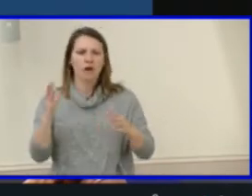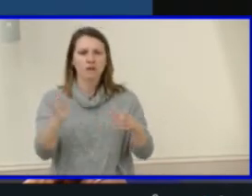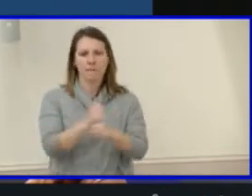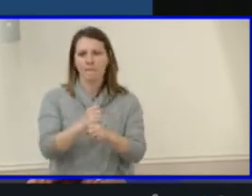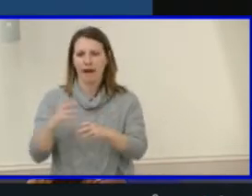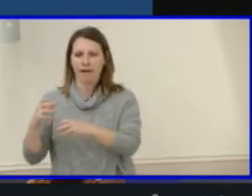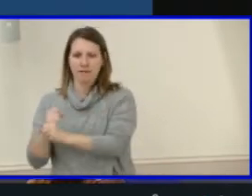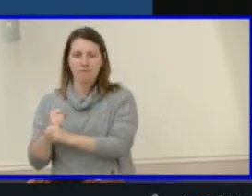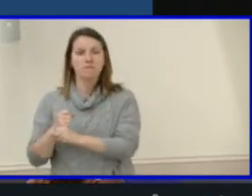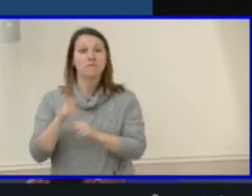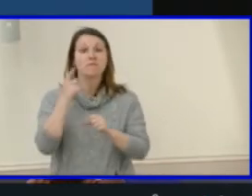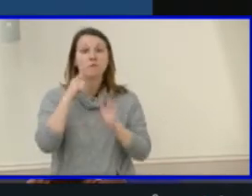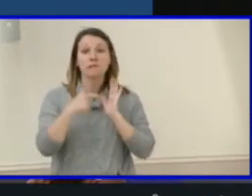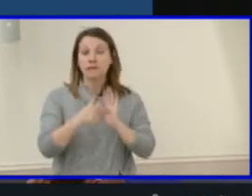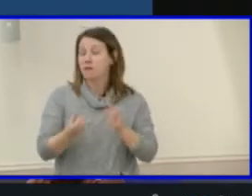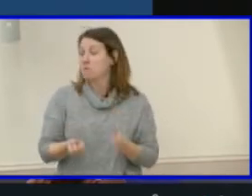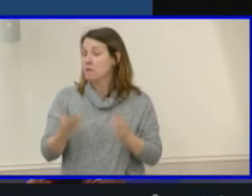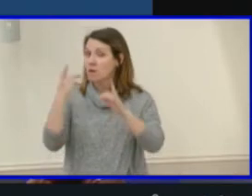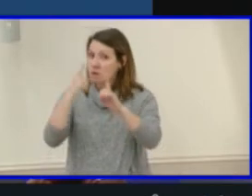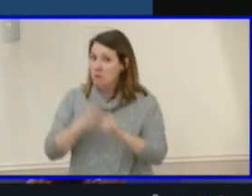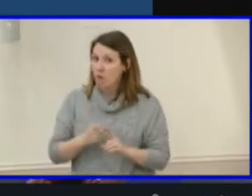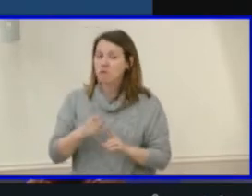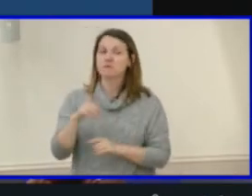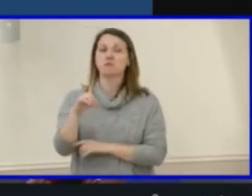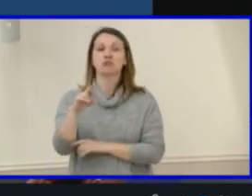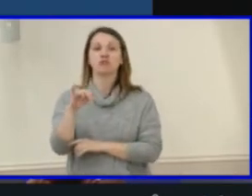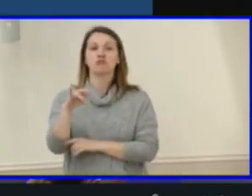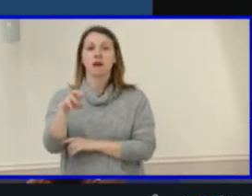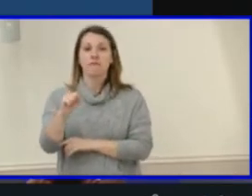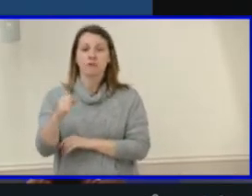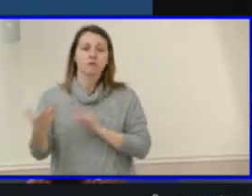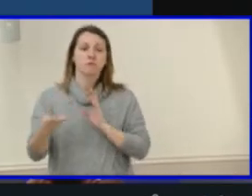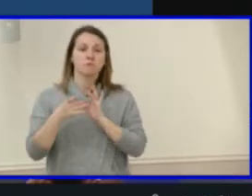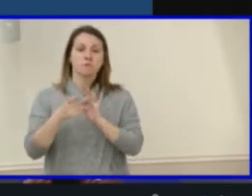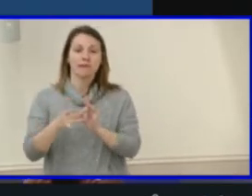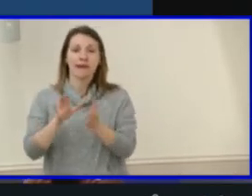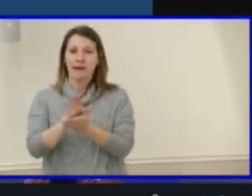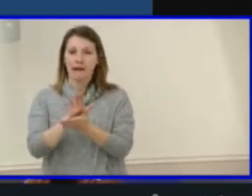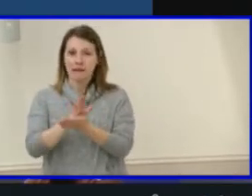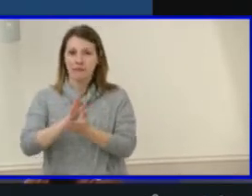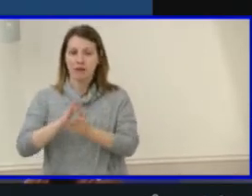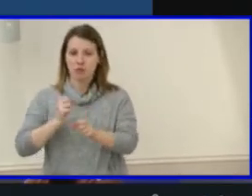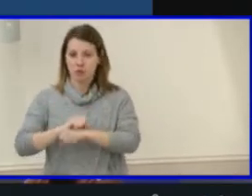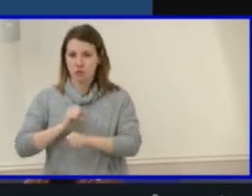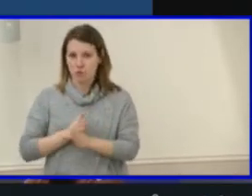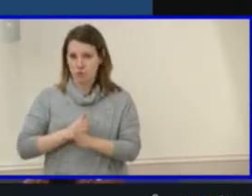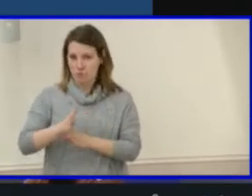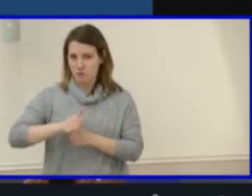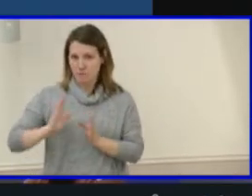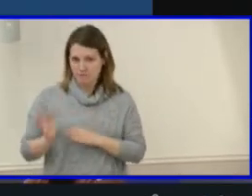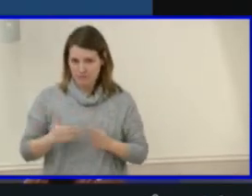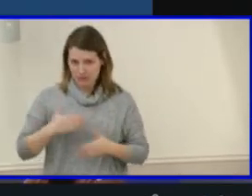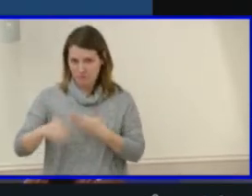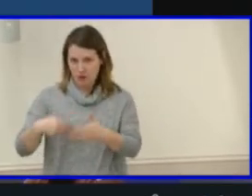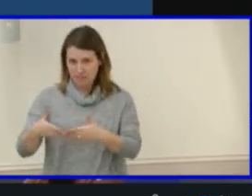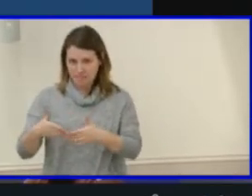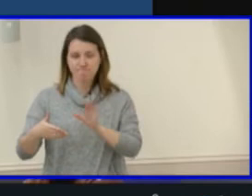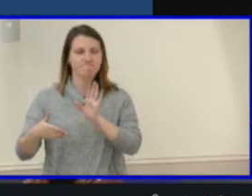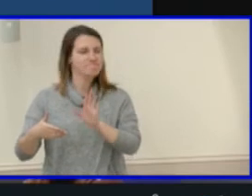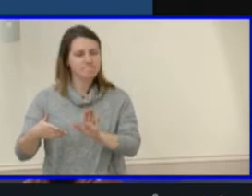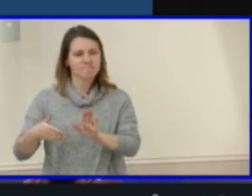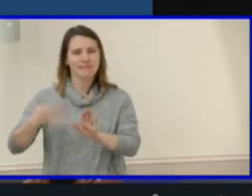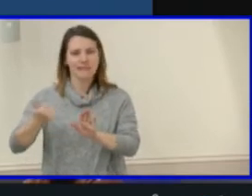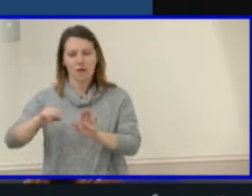in multiple goals, there were drivers related to our academic and career planning process. These drivers have been moved